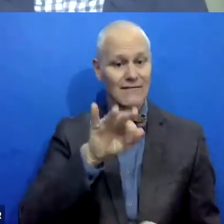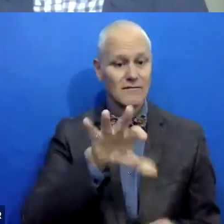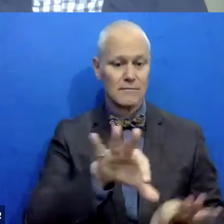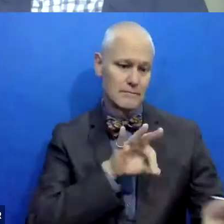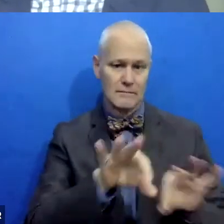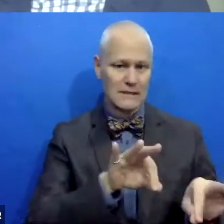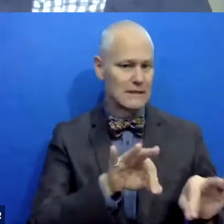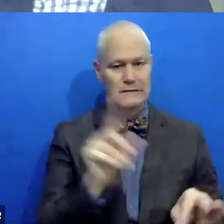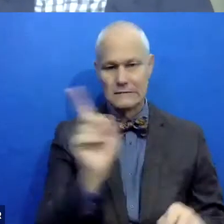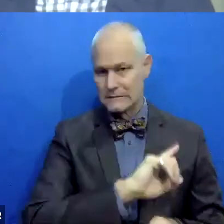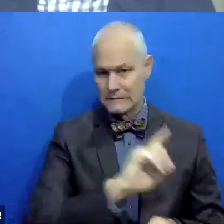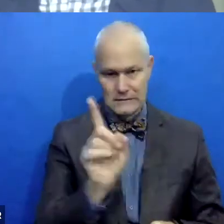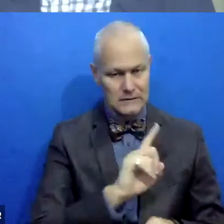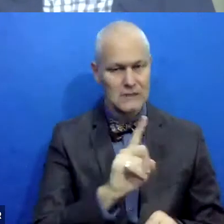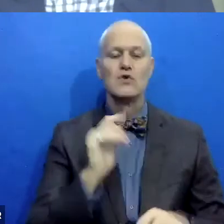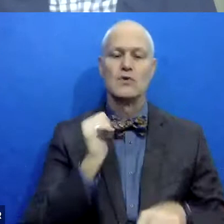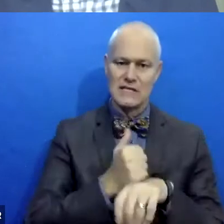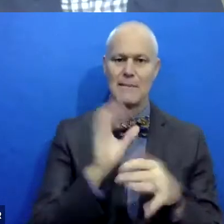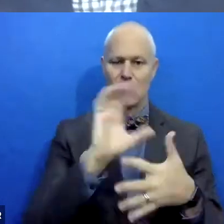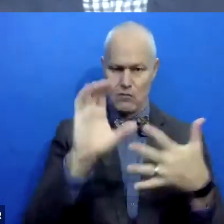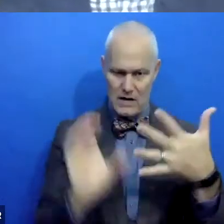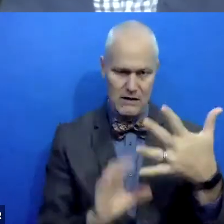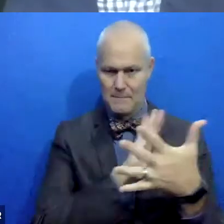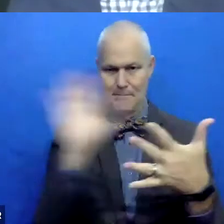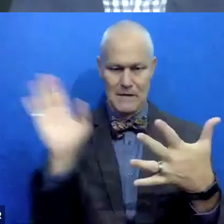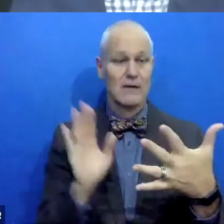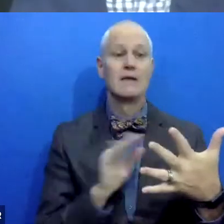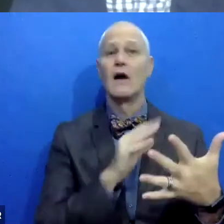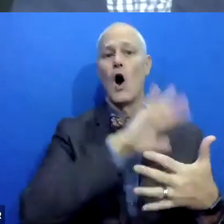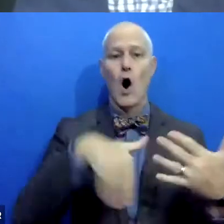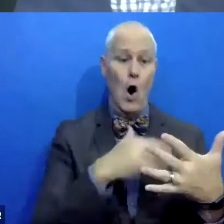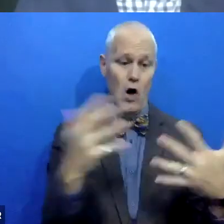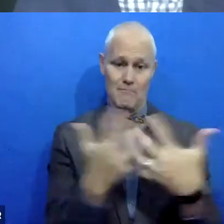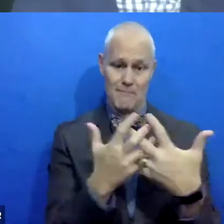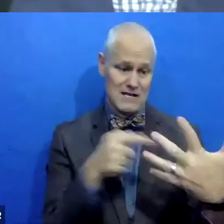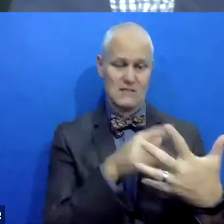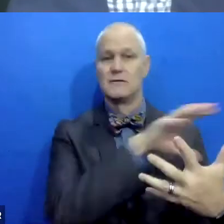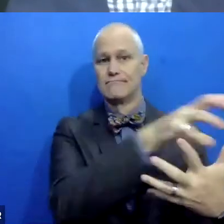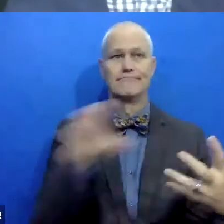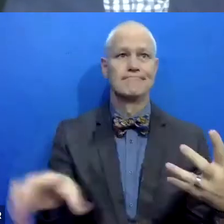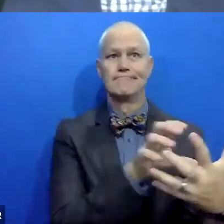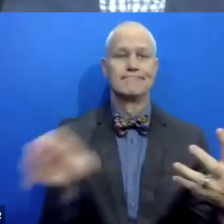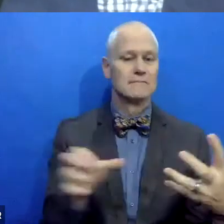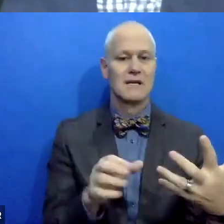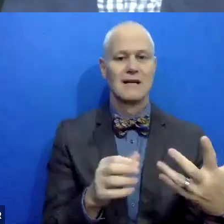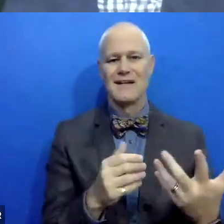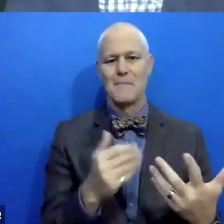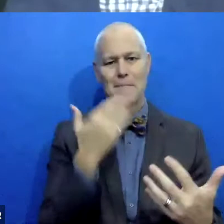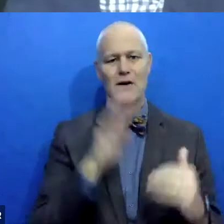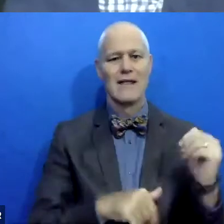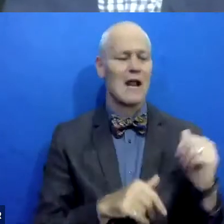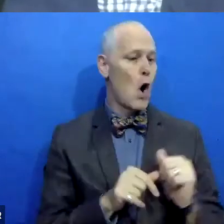of a predetermined set of criteria will prevent, uh, that kind of cherry picking that often happens. Um,